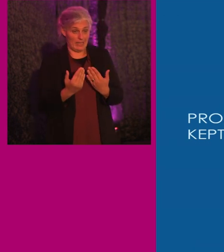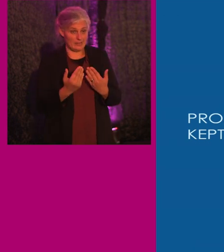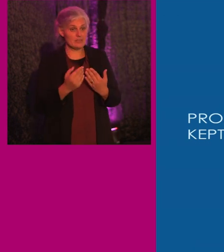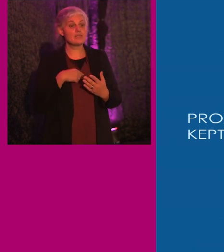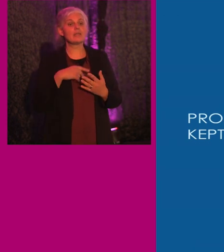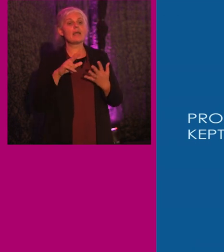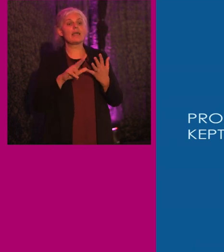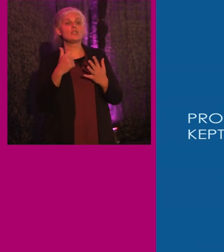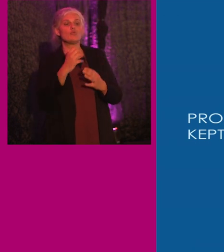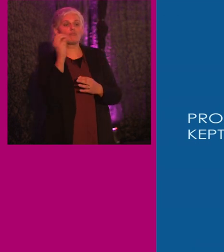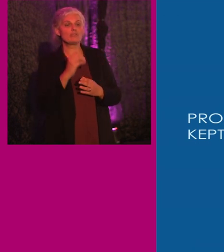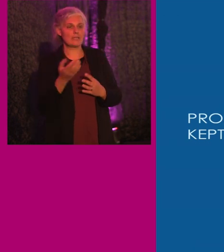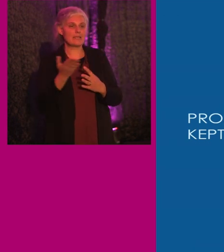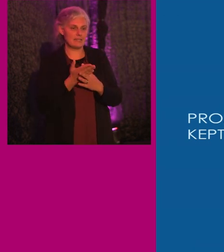are.